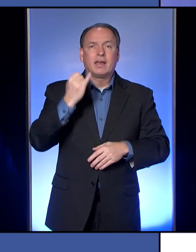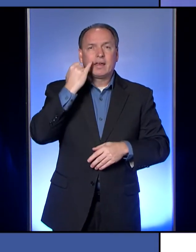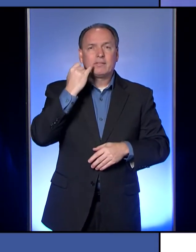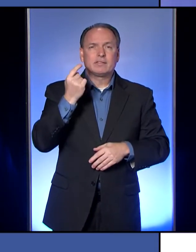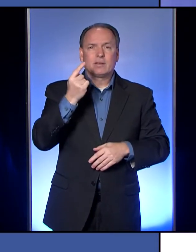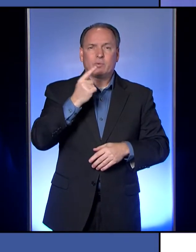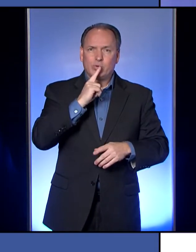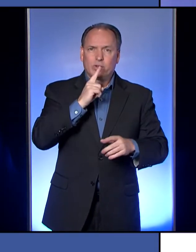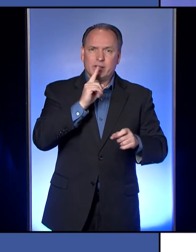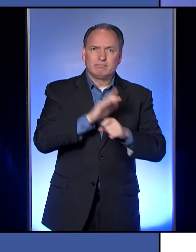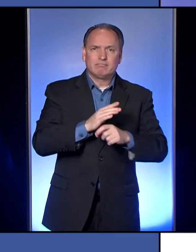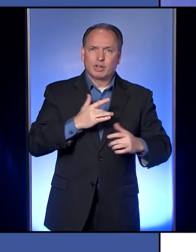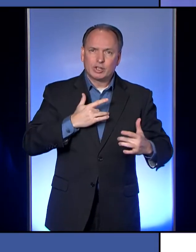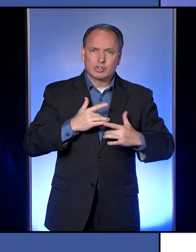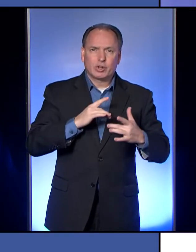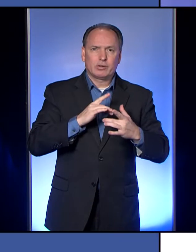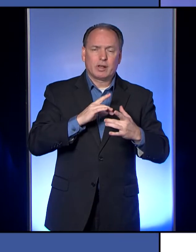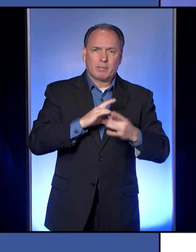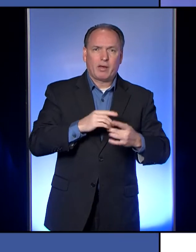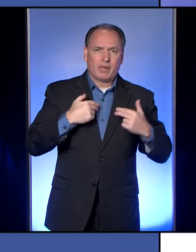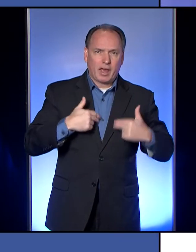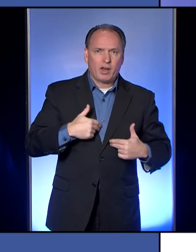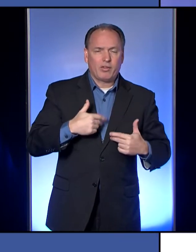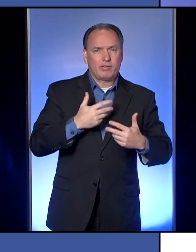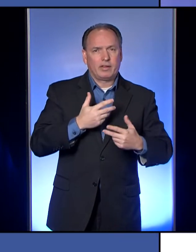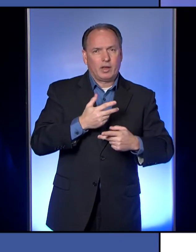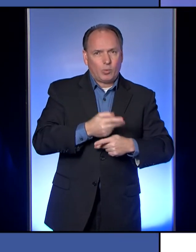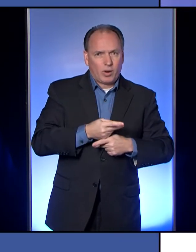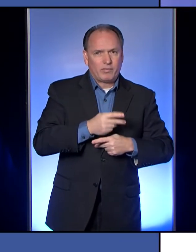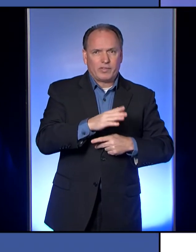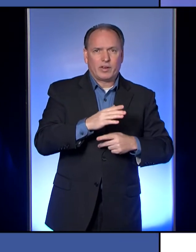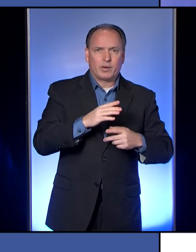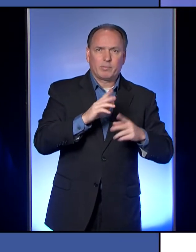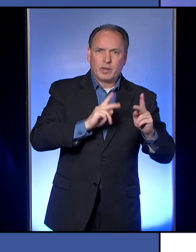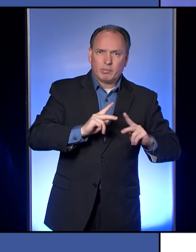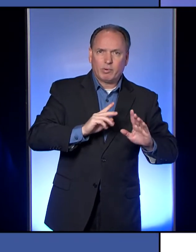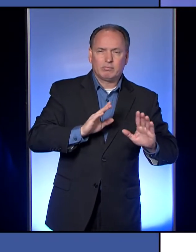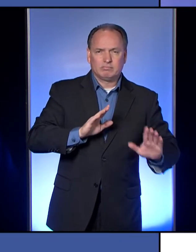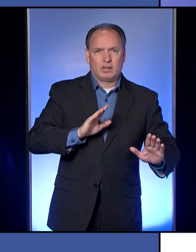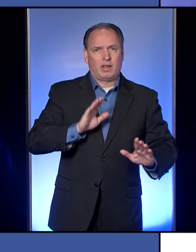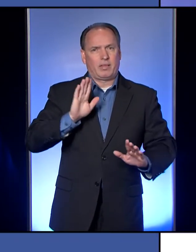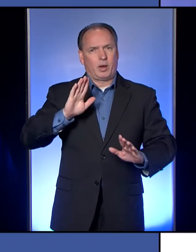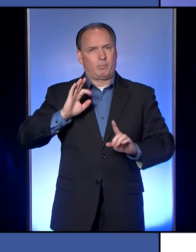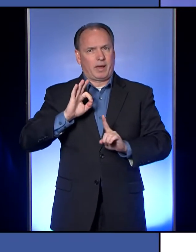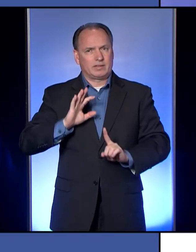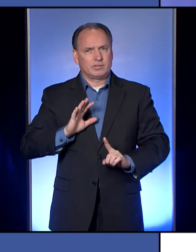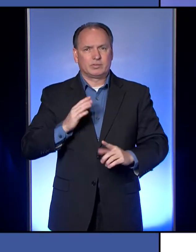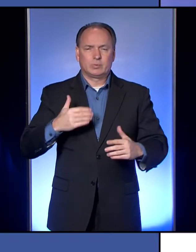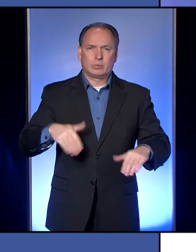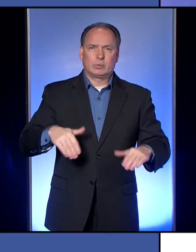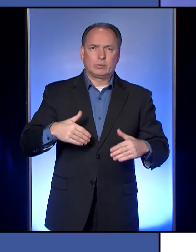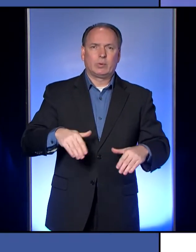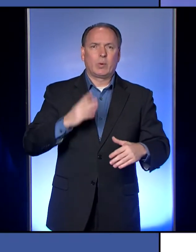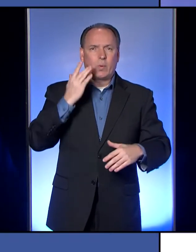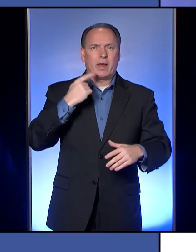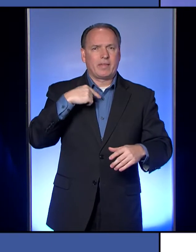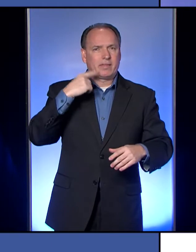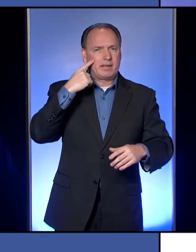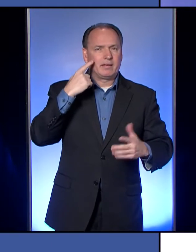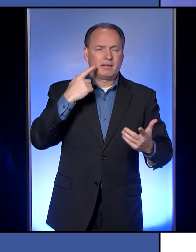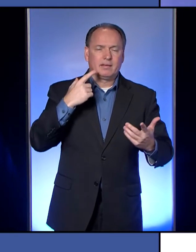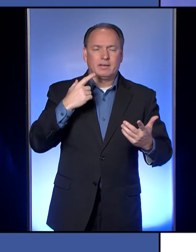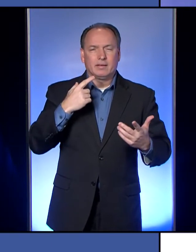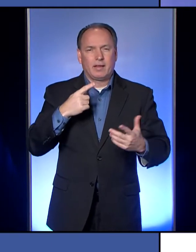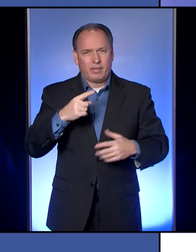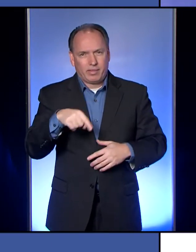about the health and welfare of their people, it's usually pastors. Uh, and so that's why I think that, uh,